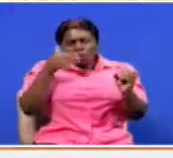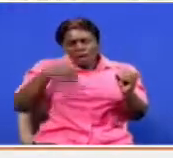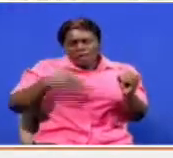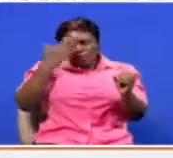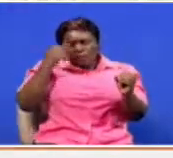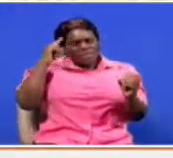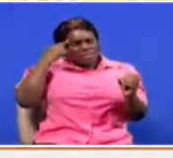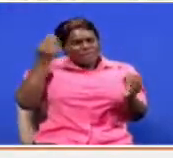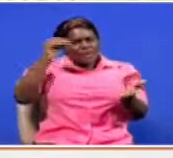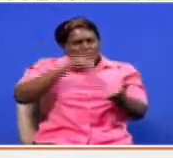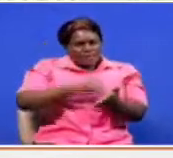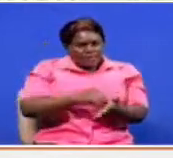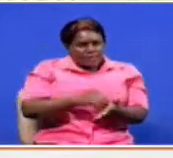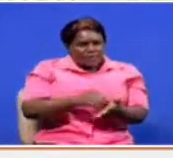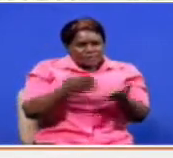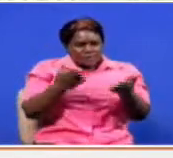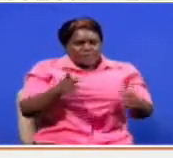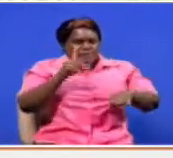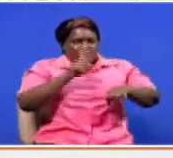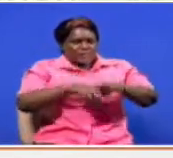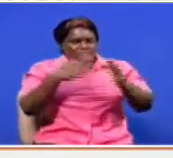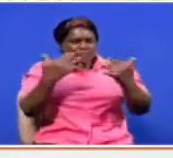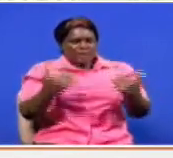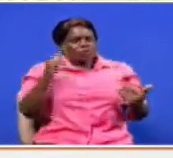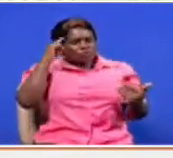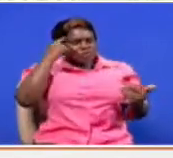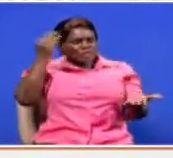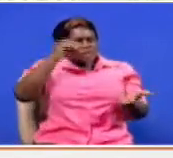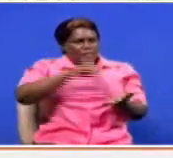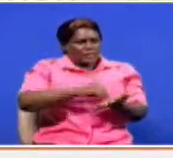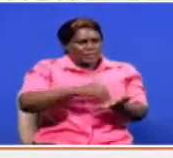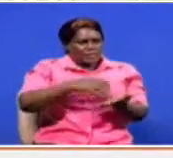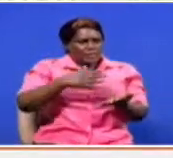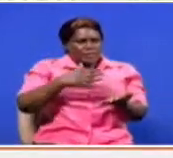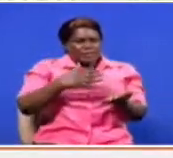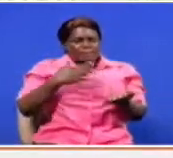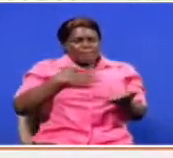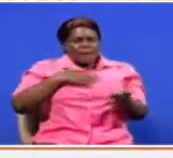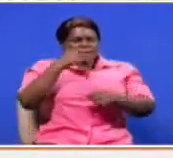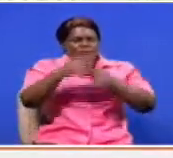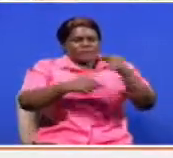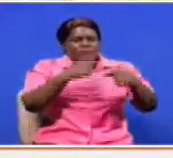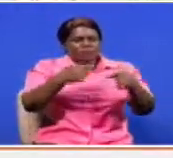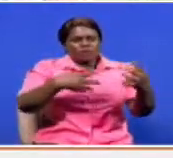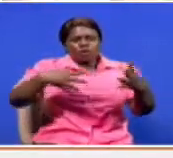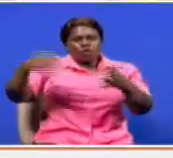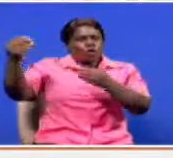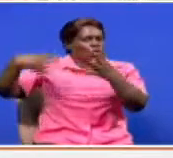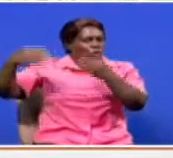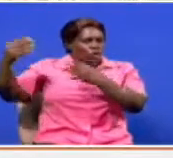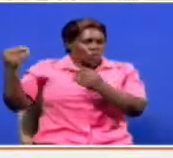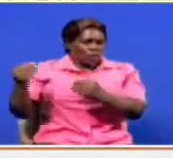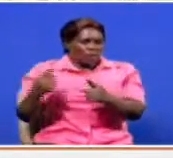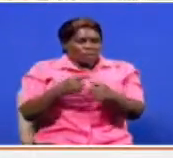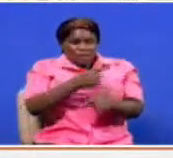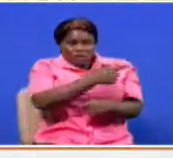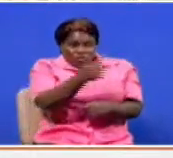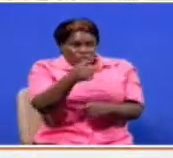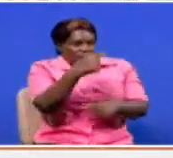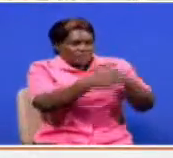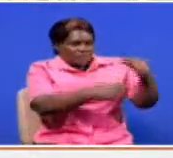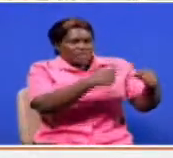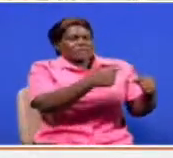we need to rethink and I think this is the time for us to rethink. My generation, we are going and going, going, but your